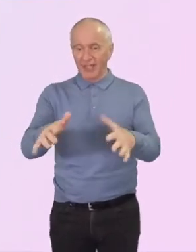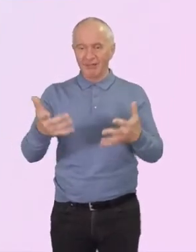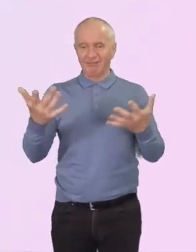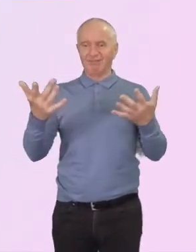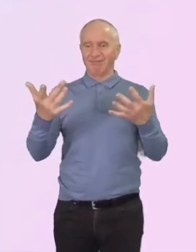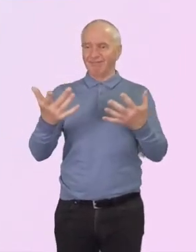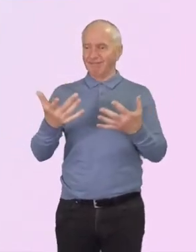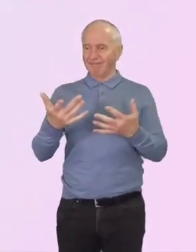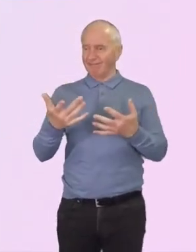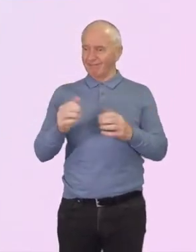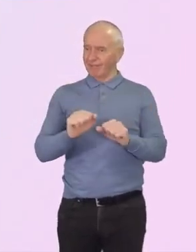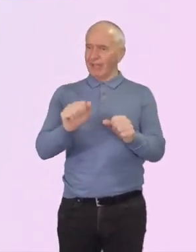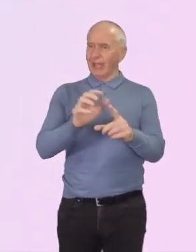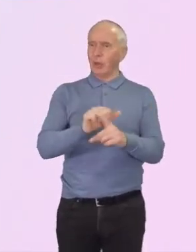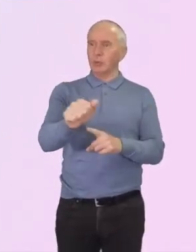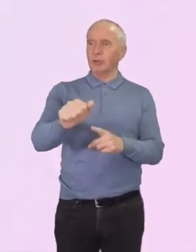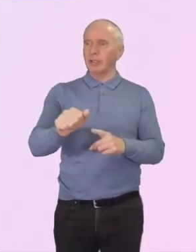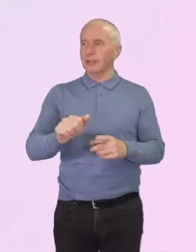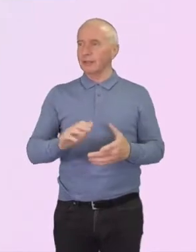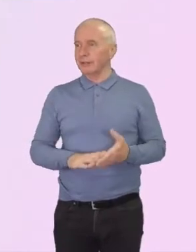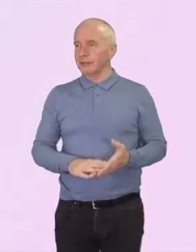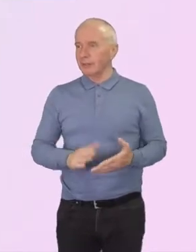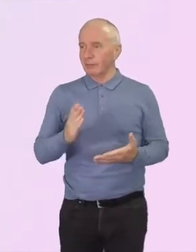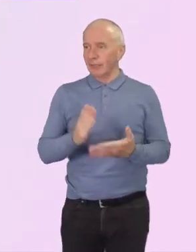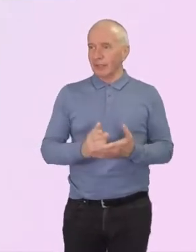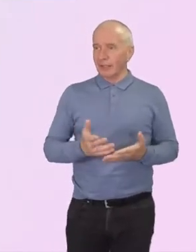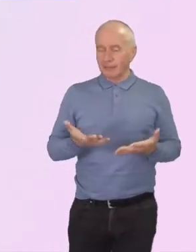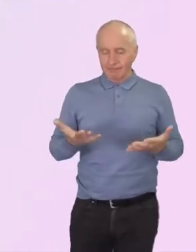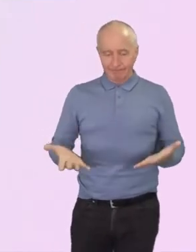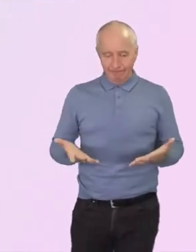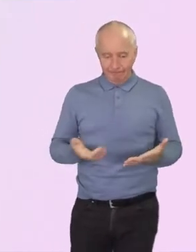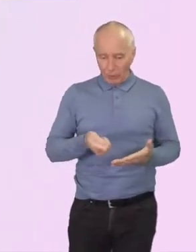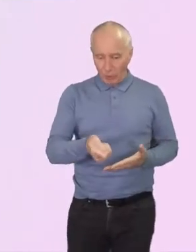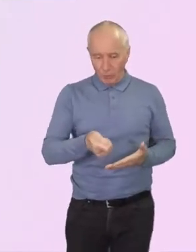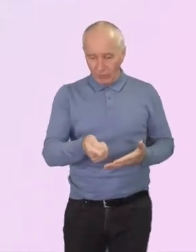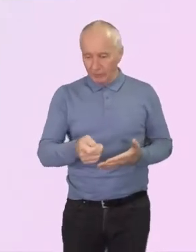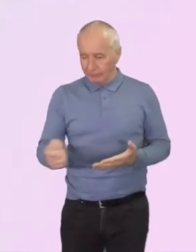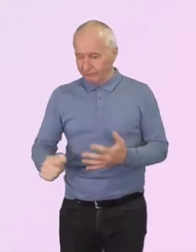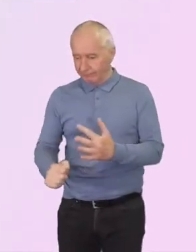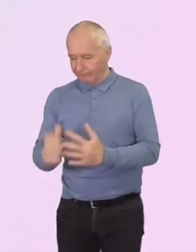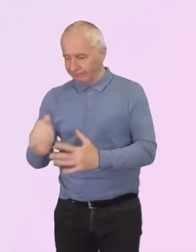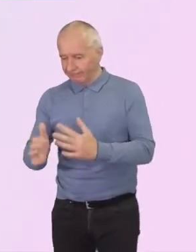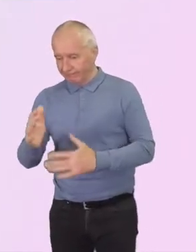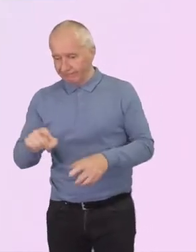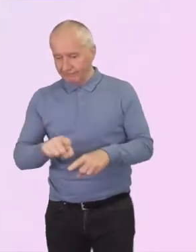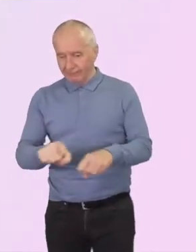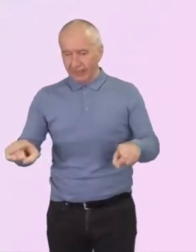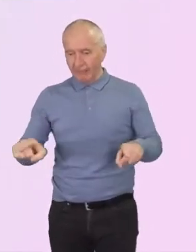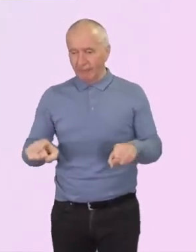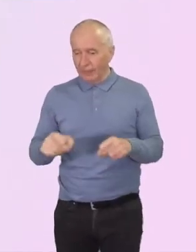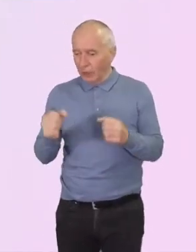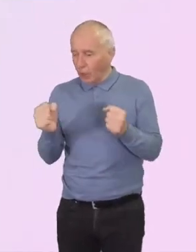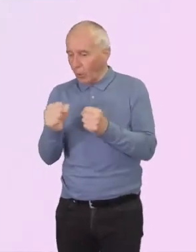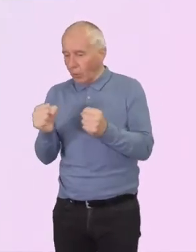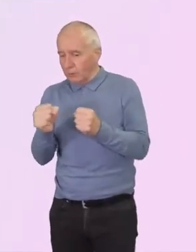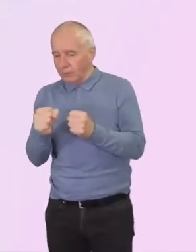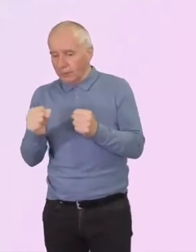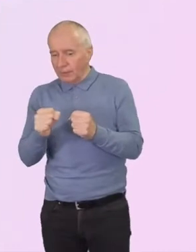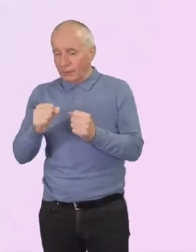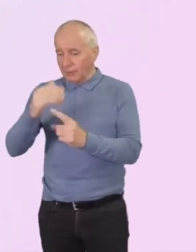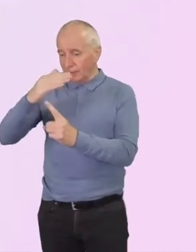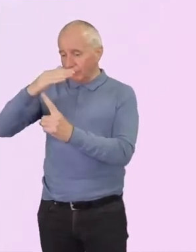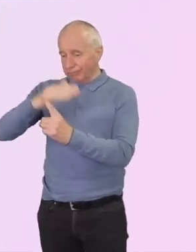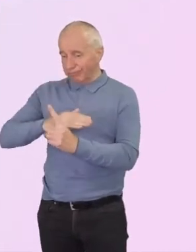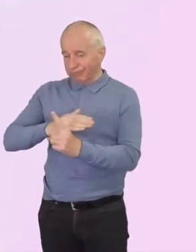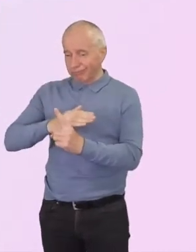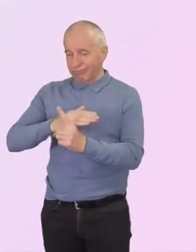is what you cook on. And cambio de clima is what happens when you get a cold snap and the temperature dips below